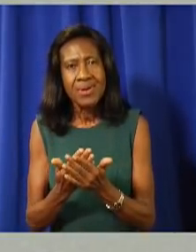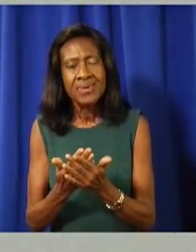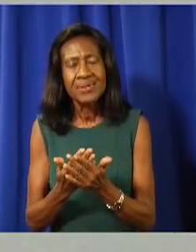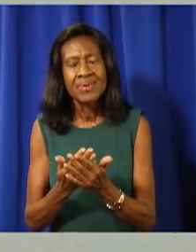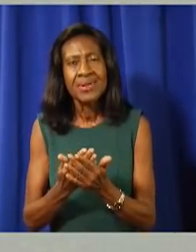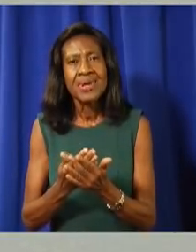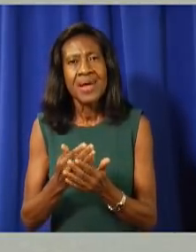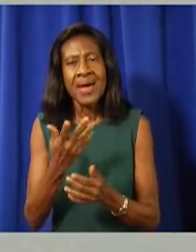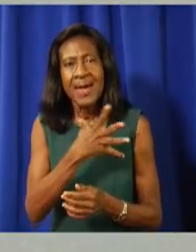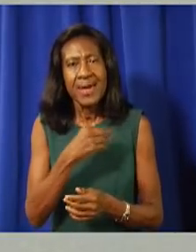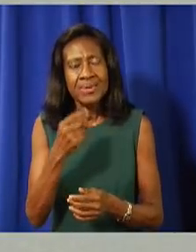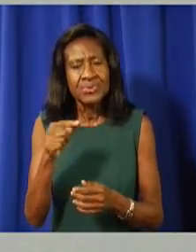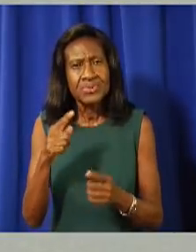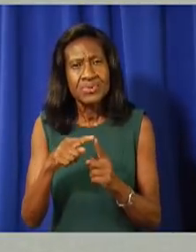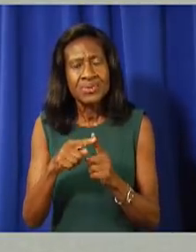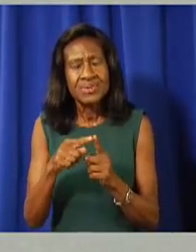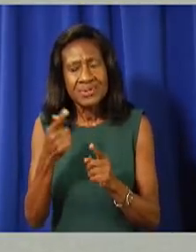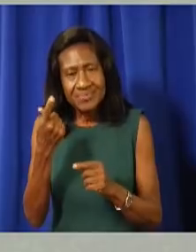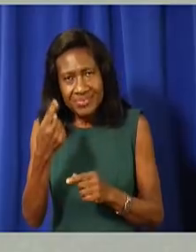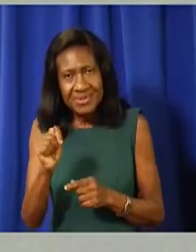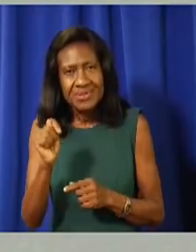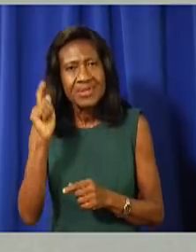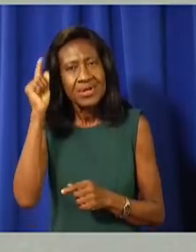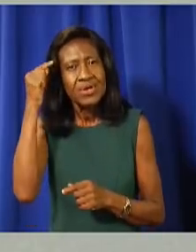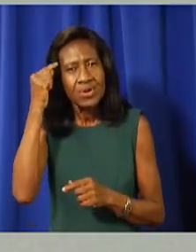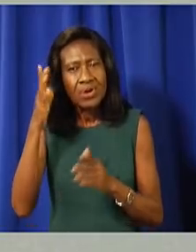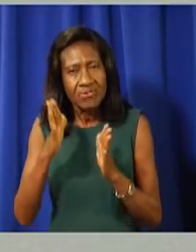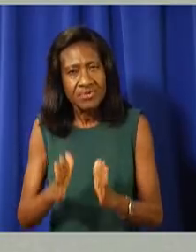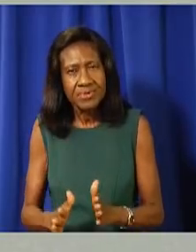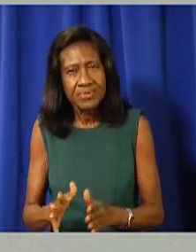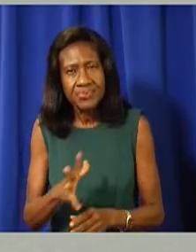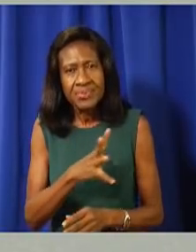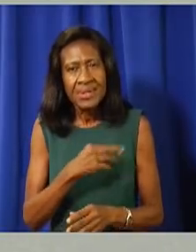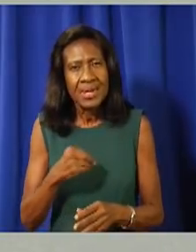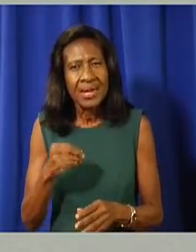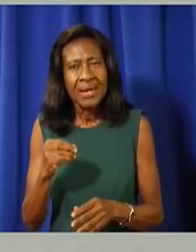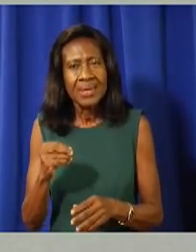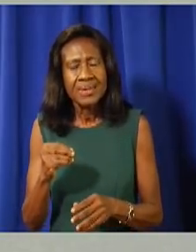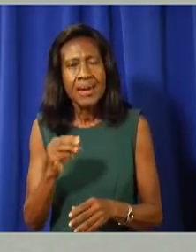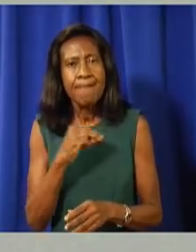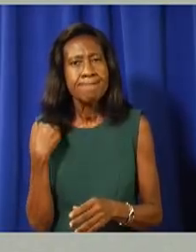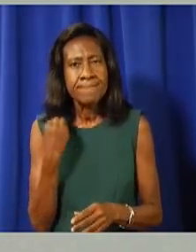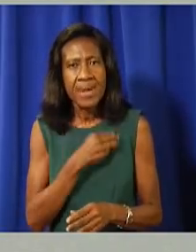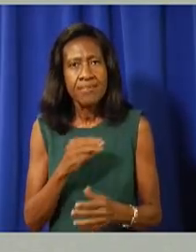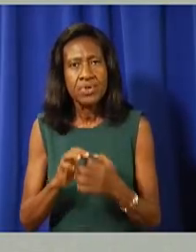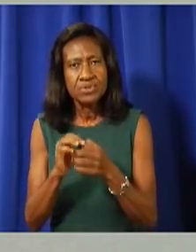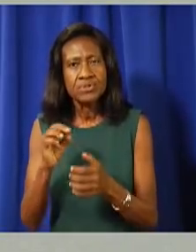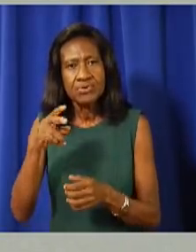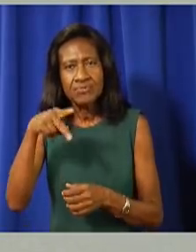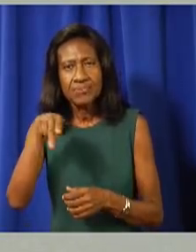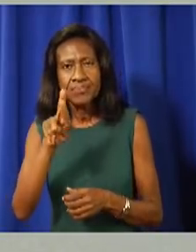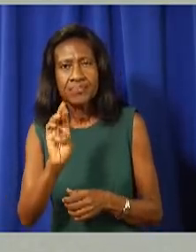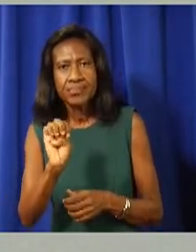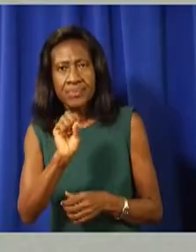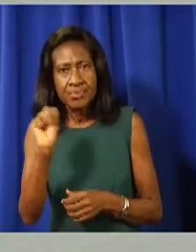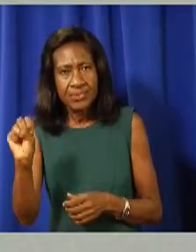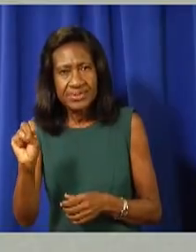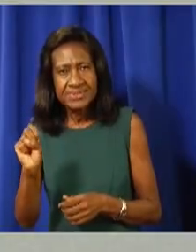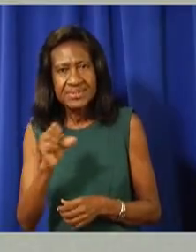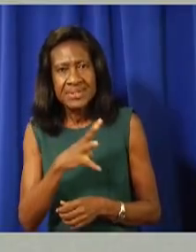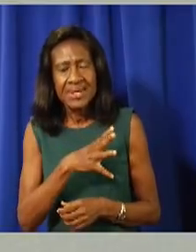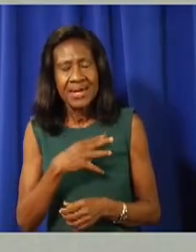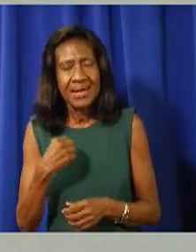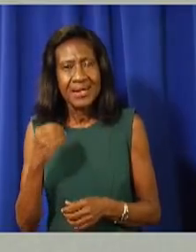joining us this afternoon. And thank you to those members of the press who are present and other colleagues in the civil service